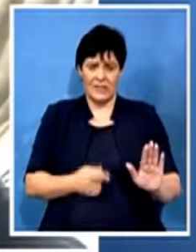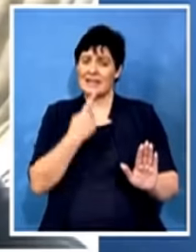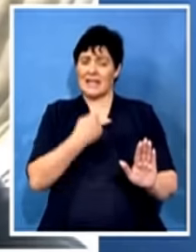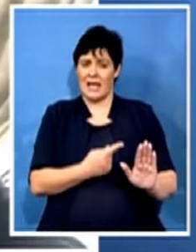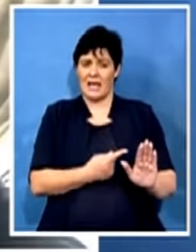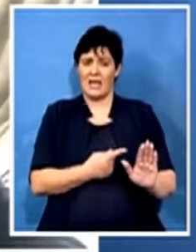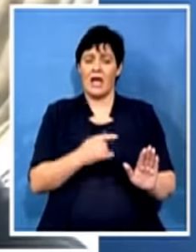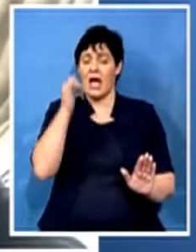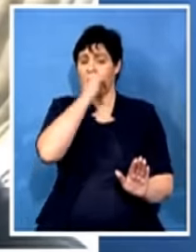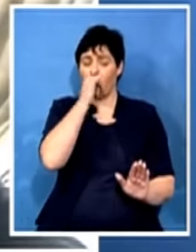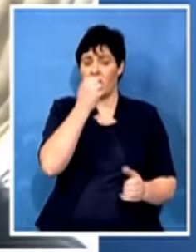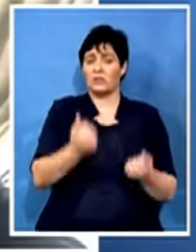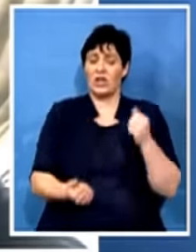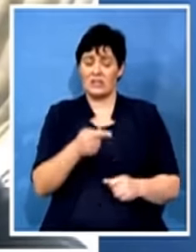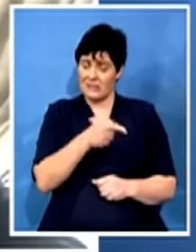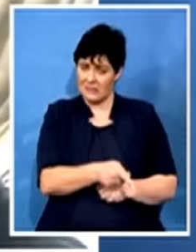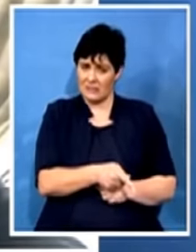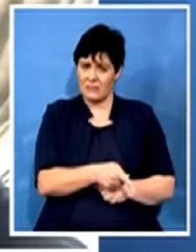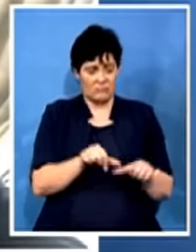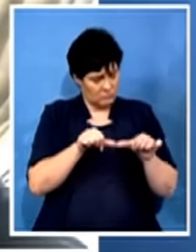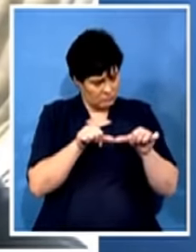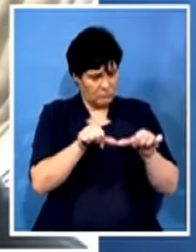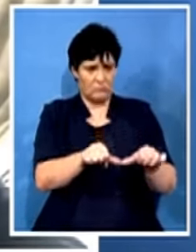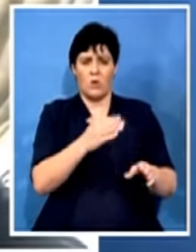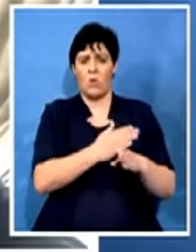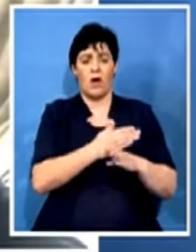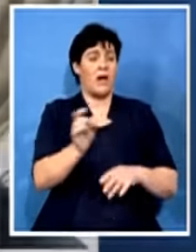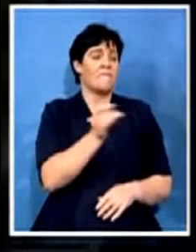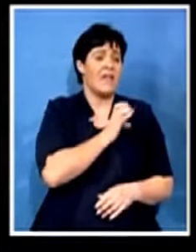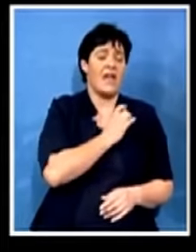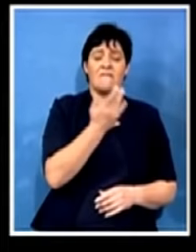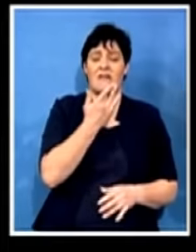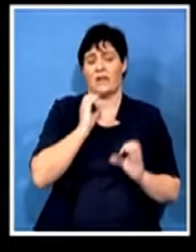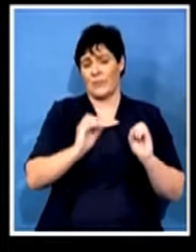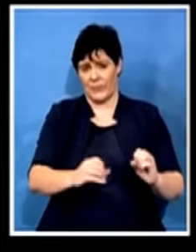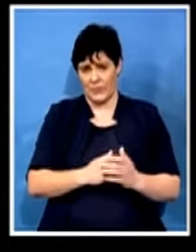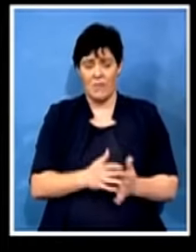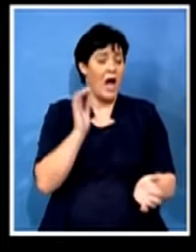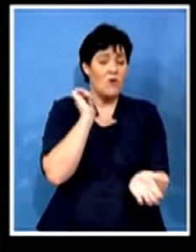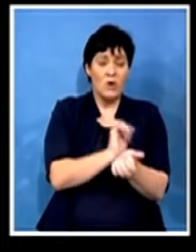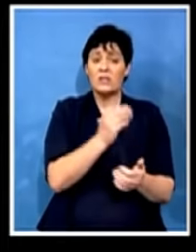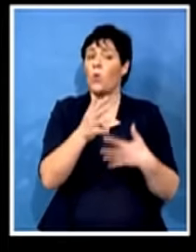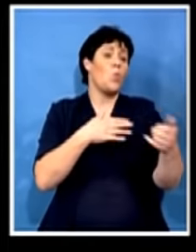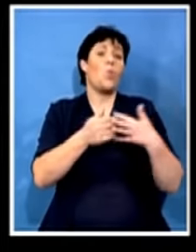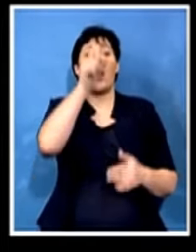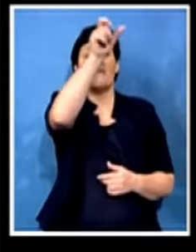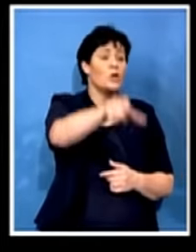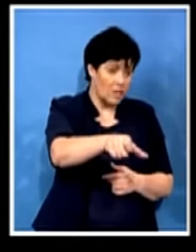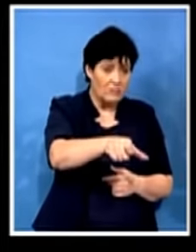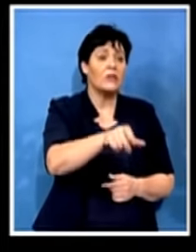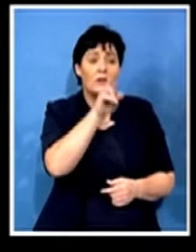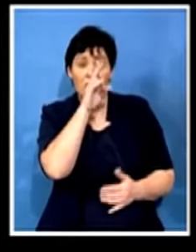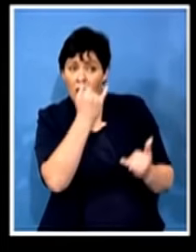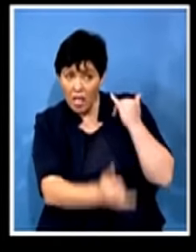must work without fear or favor, must arrest whoever is seen to have had their hands in the cookie jar